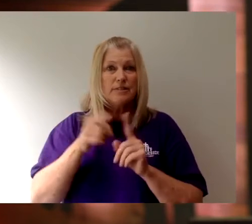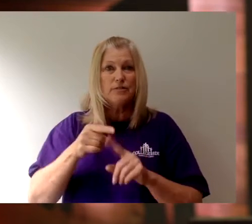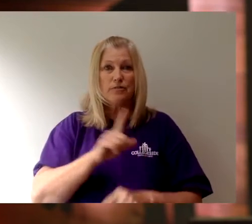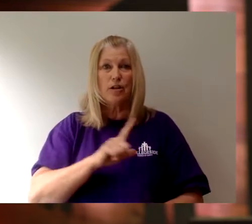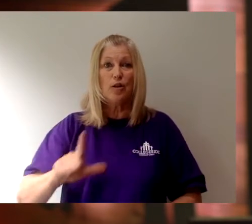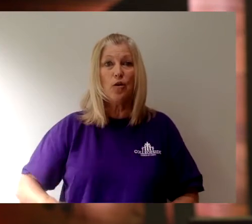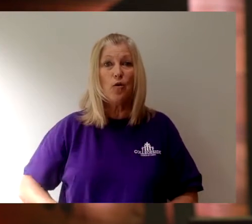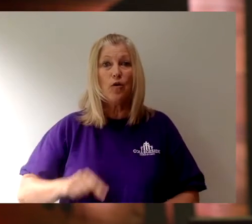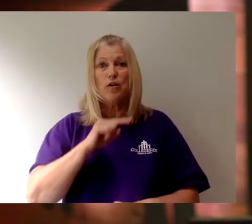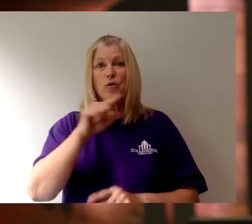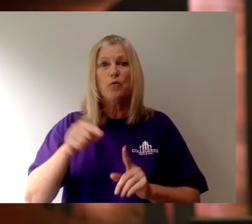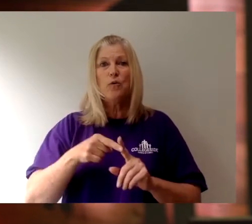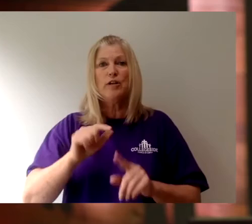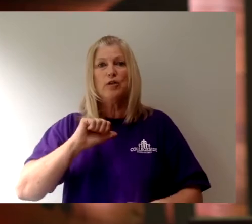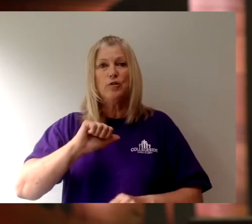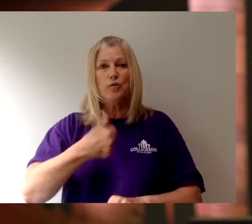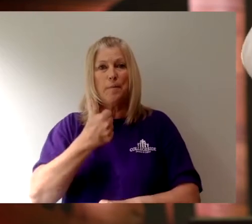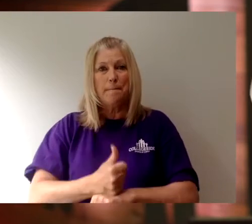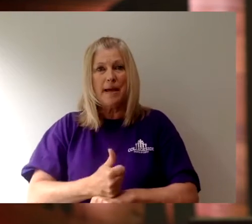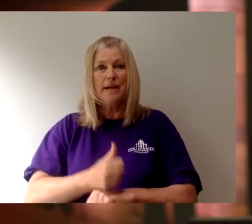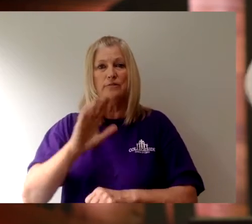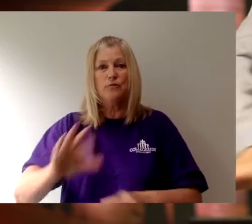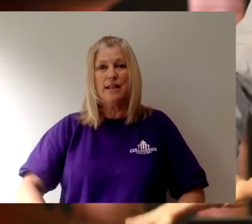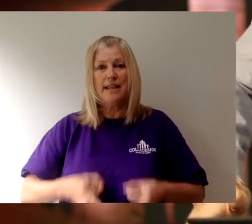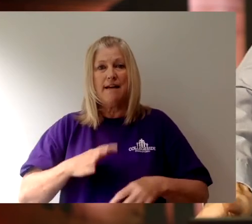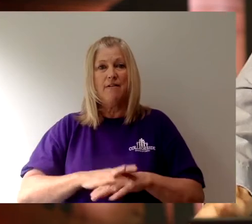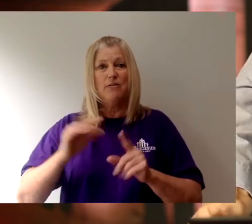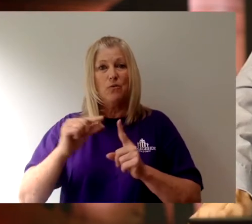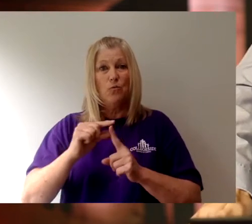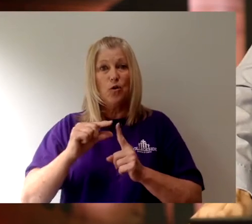when you root your life on the Word,